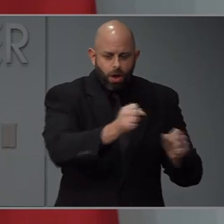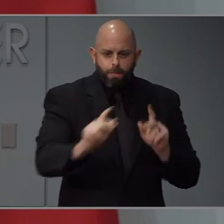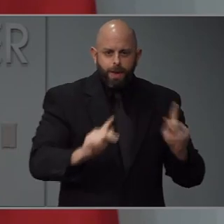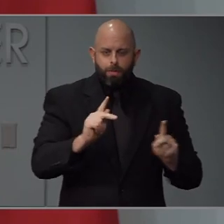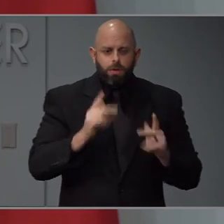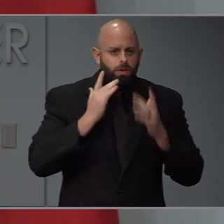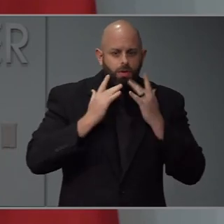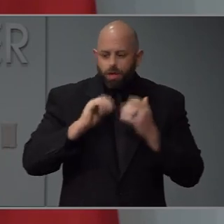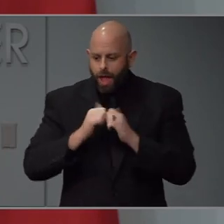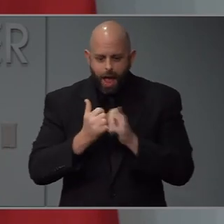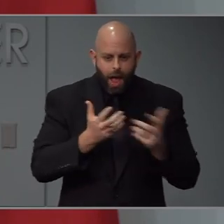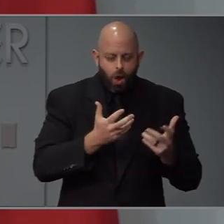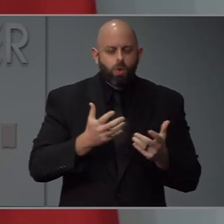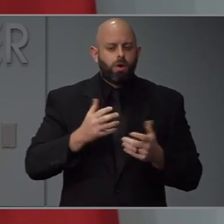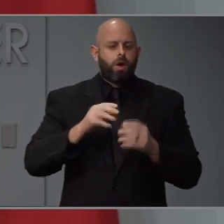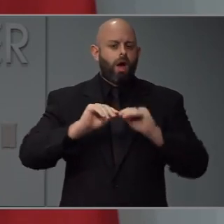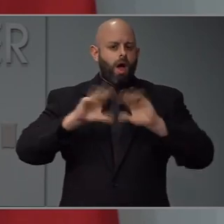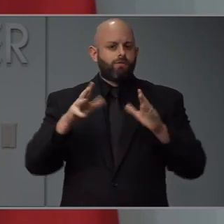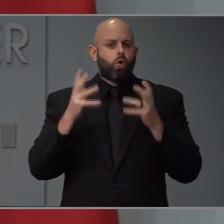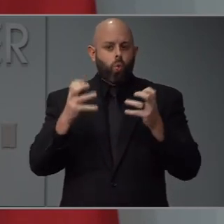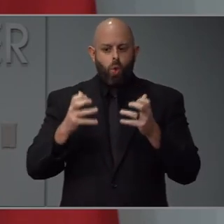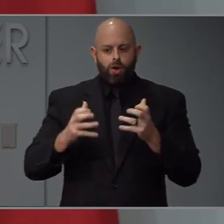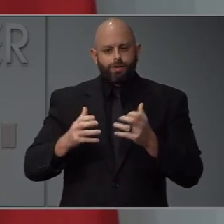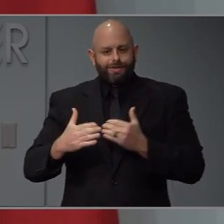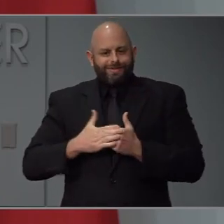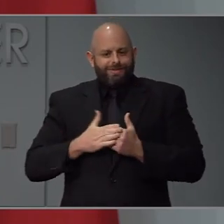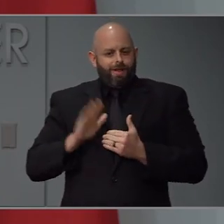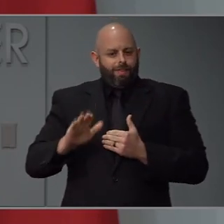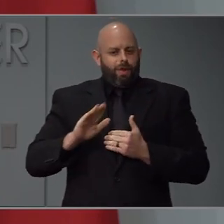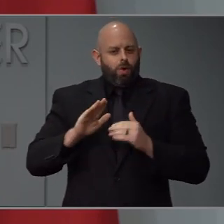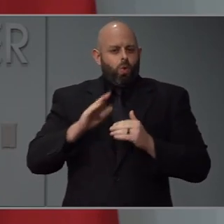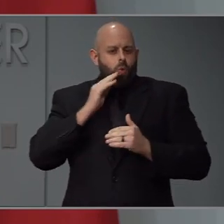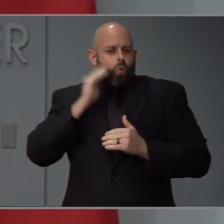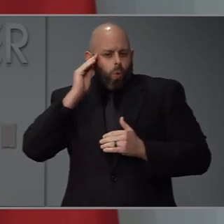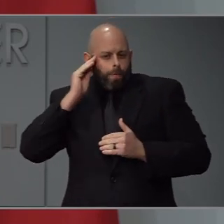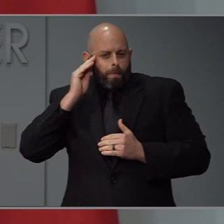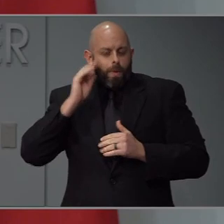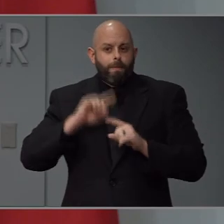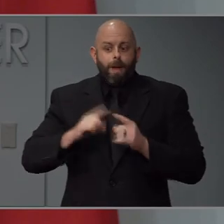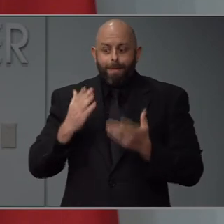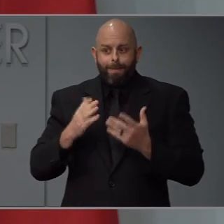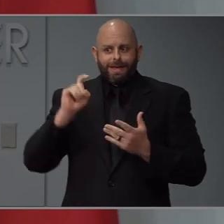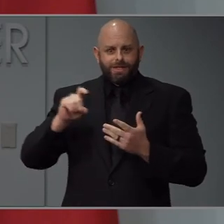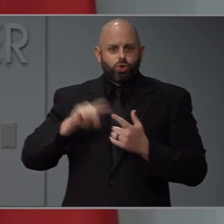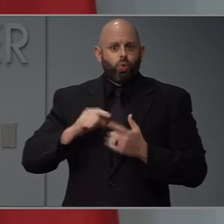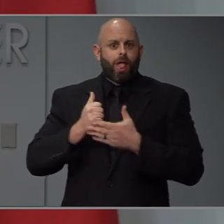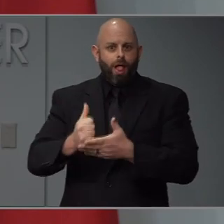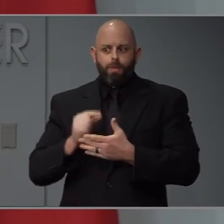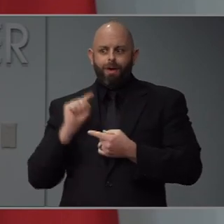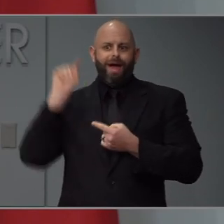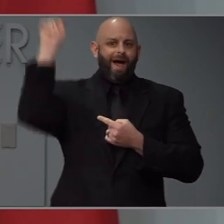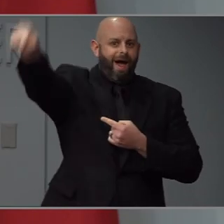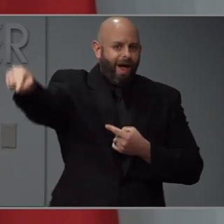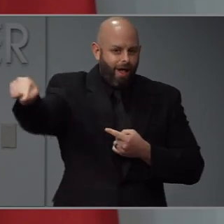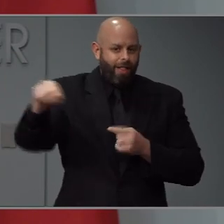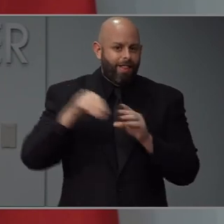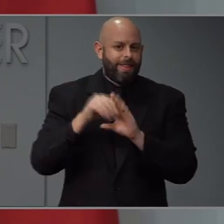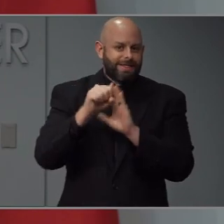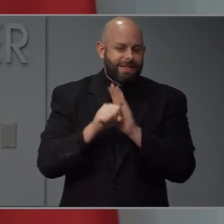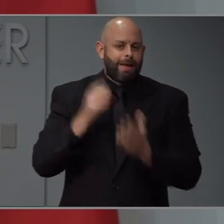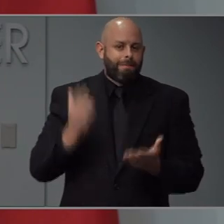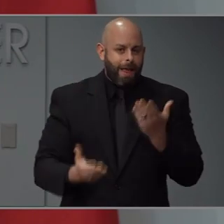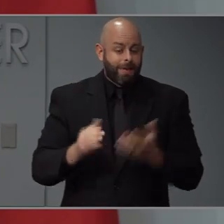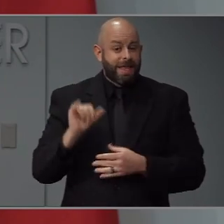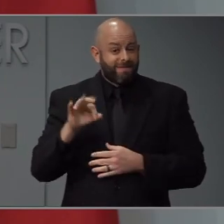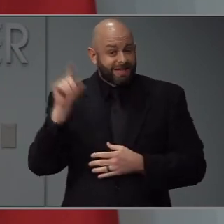like to do it as close to their home as possible. But we know we might need to move people around the state if that's what our